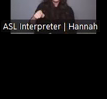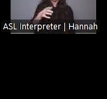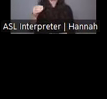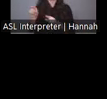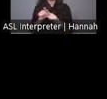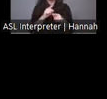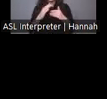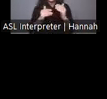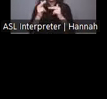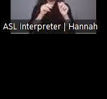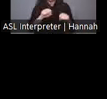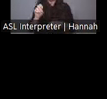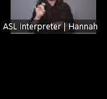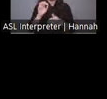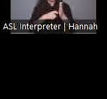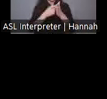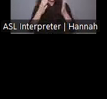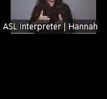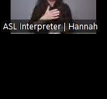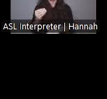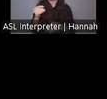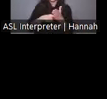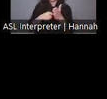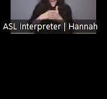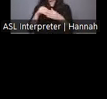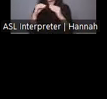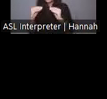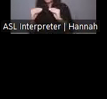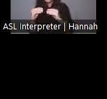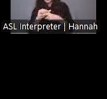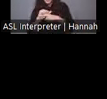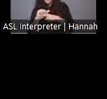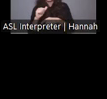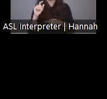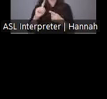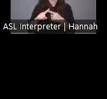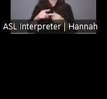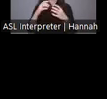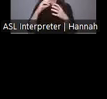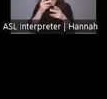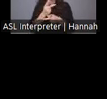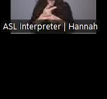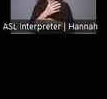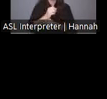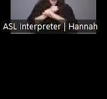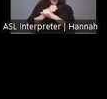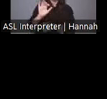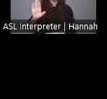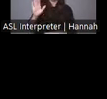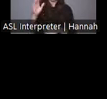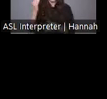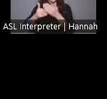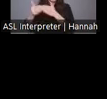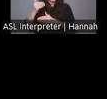archaeologists and archaeologists in training to care for and protect Grand Ronde heritage. Despite